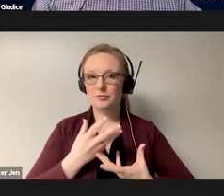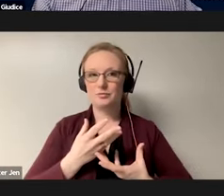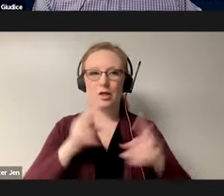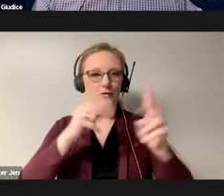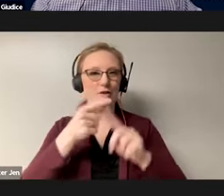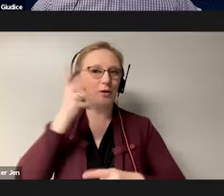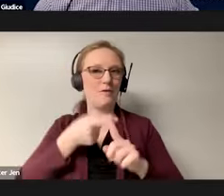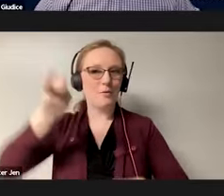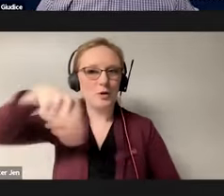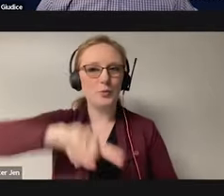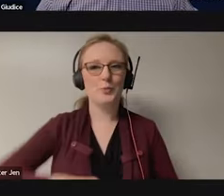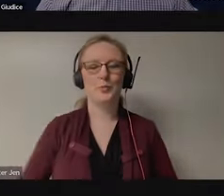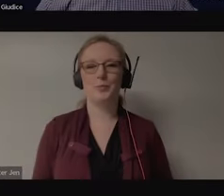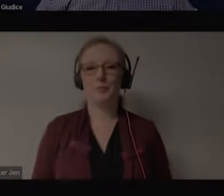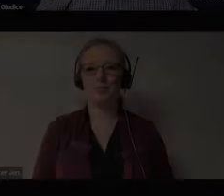from you.